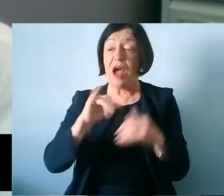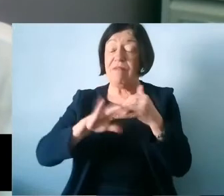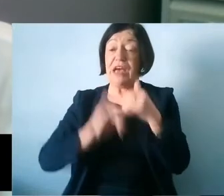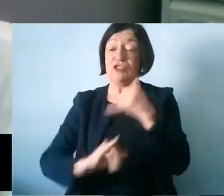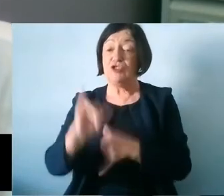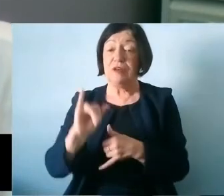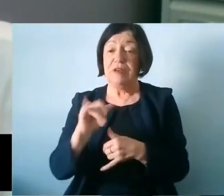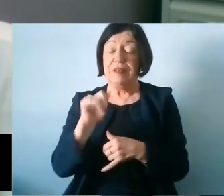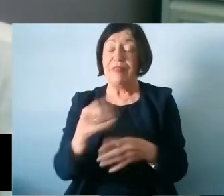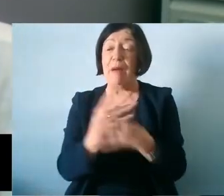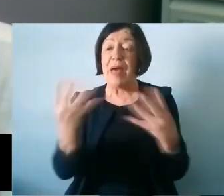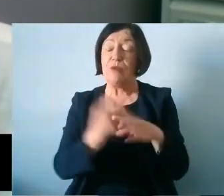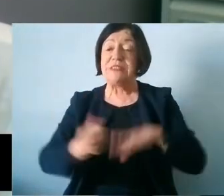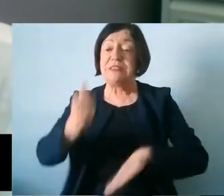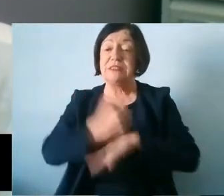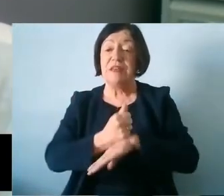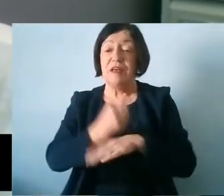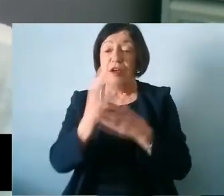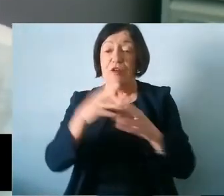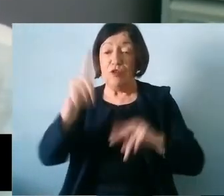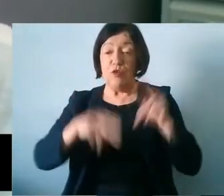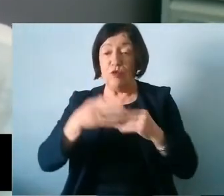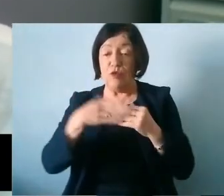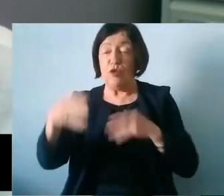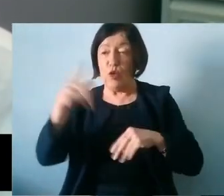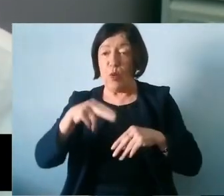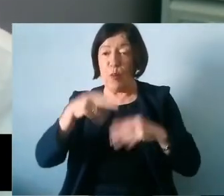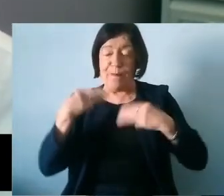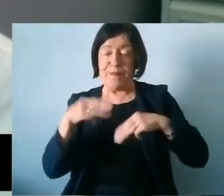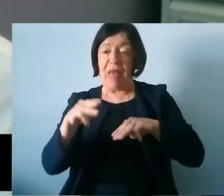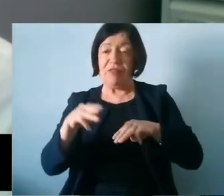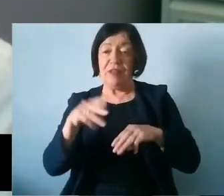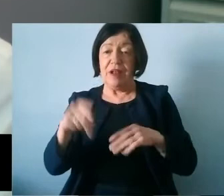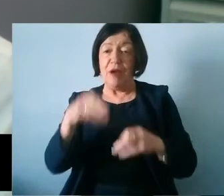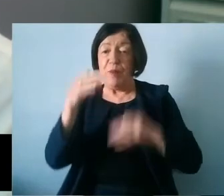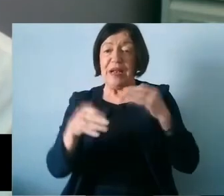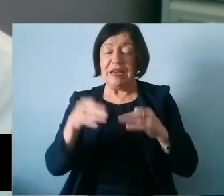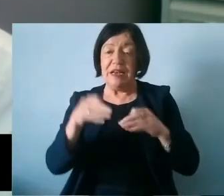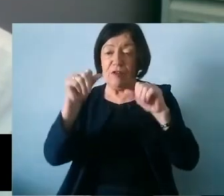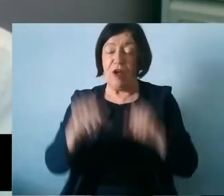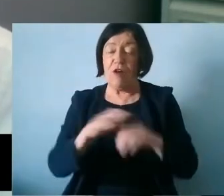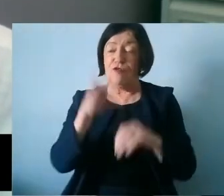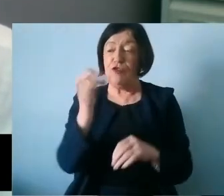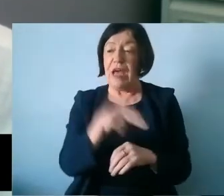That panel was established as part of the New Decade New Approach Political Settlement of January 2020.